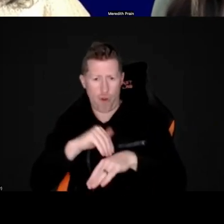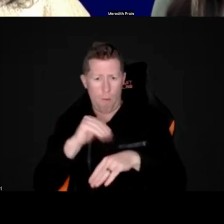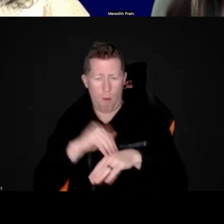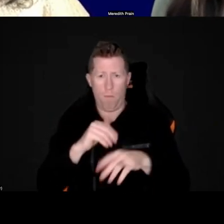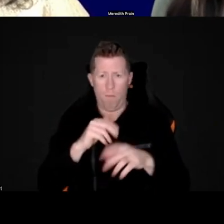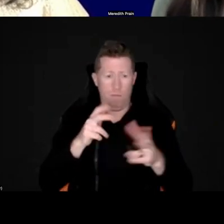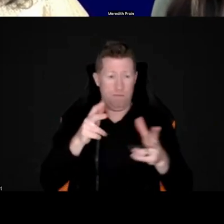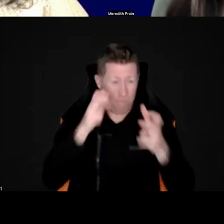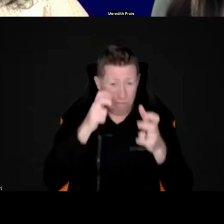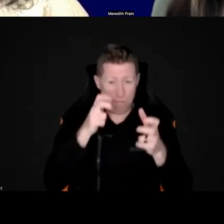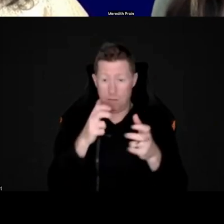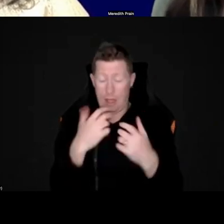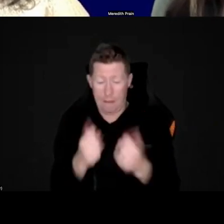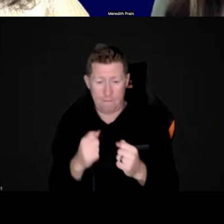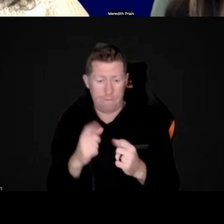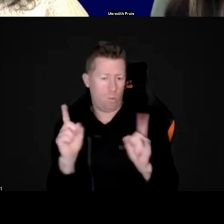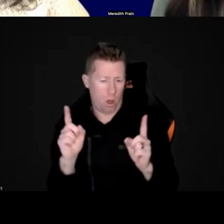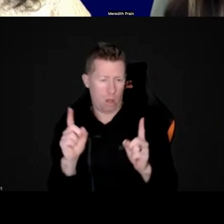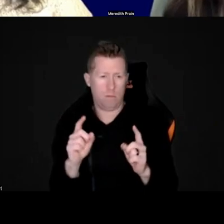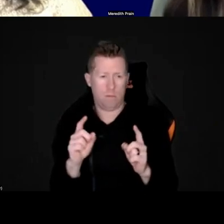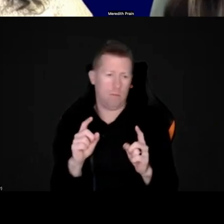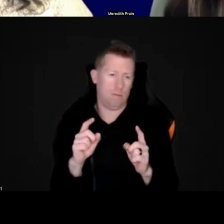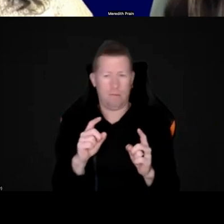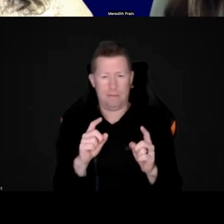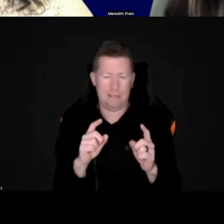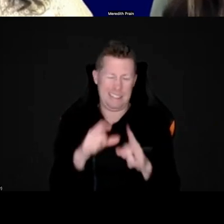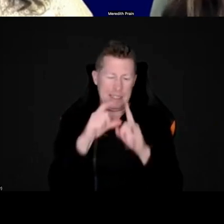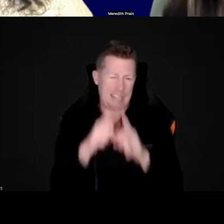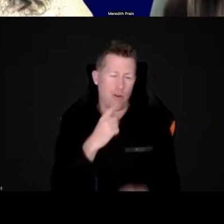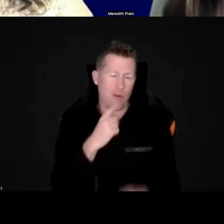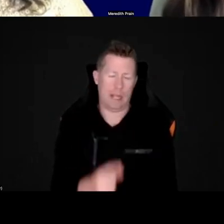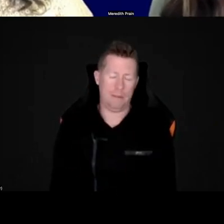visual limitations are with that, with that child.